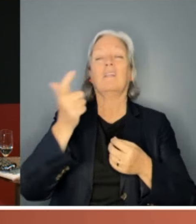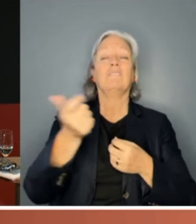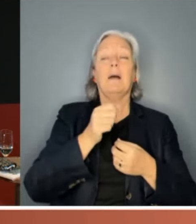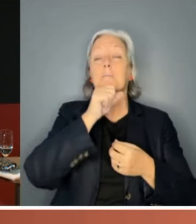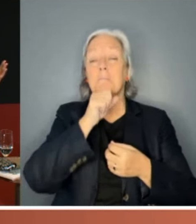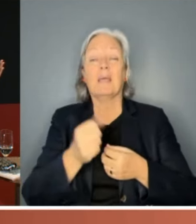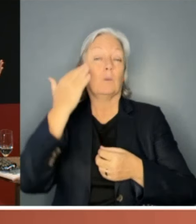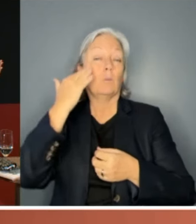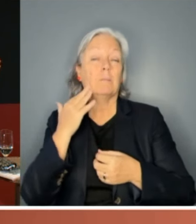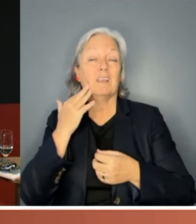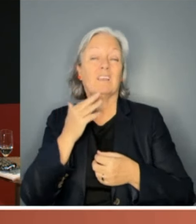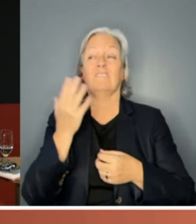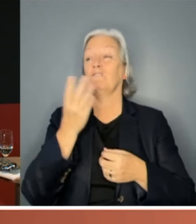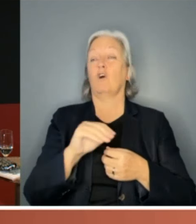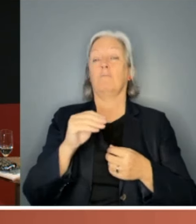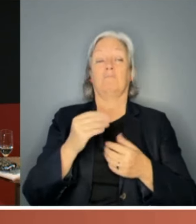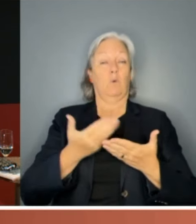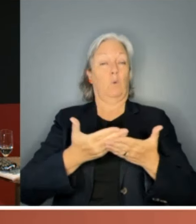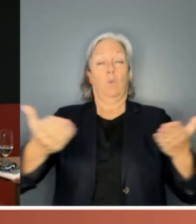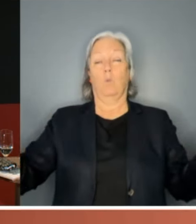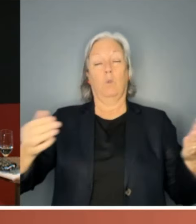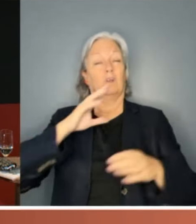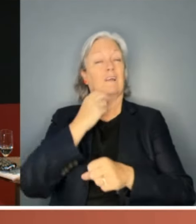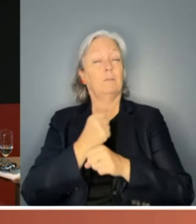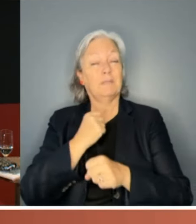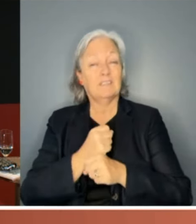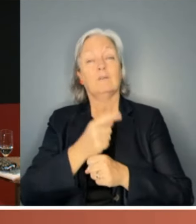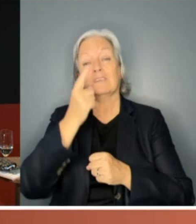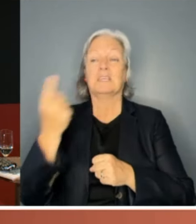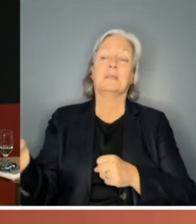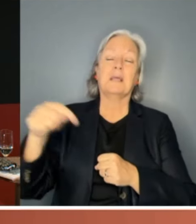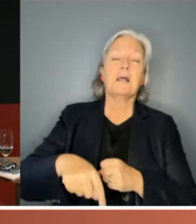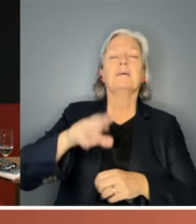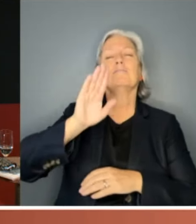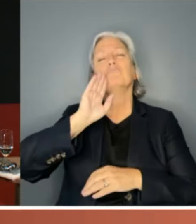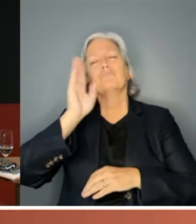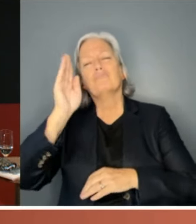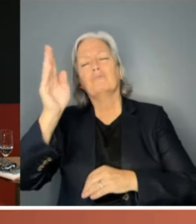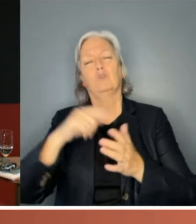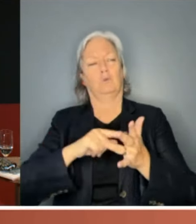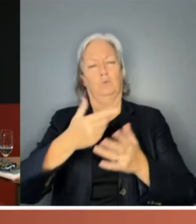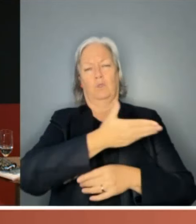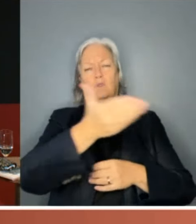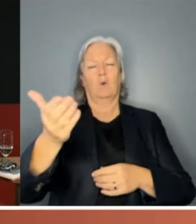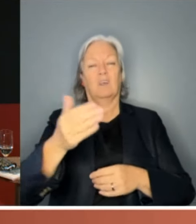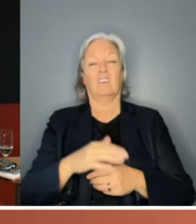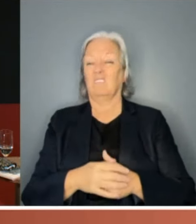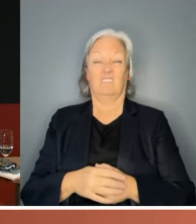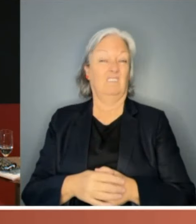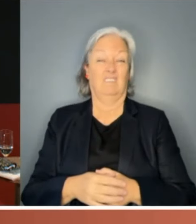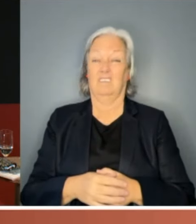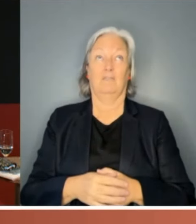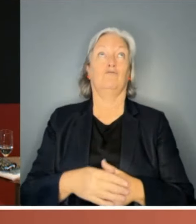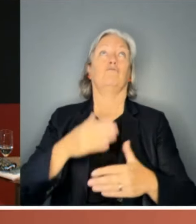all political parties to come along and address those women who participate. And they are the most amazing